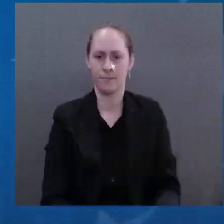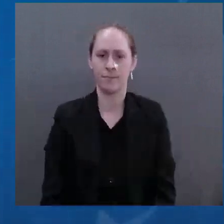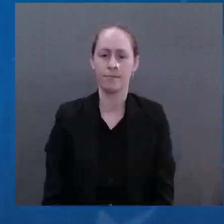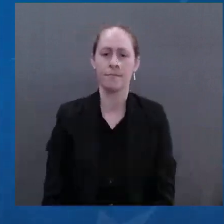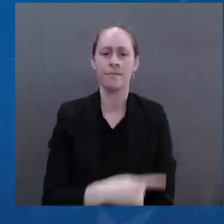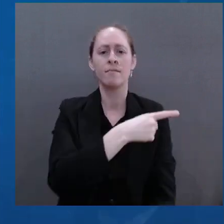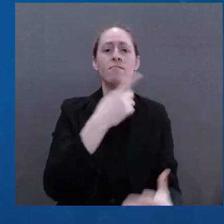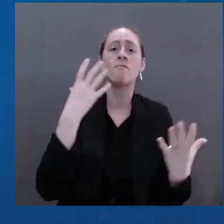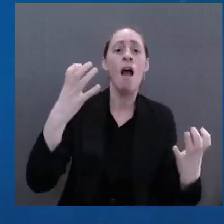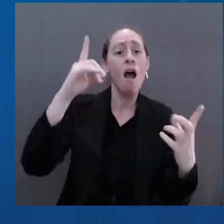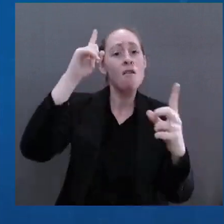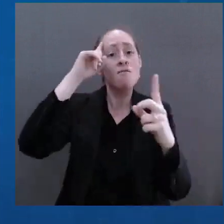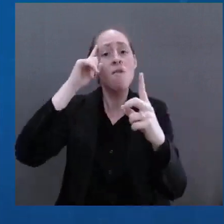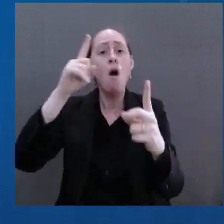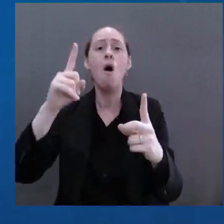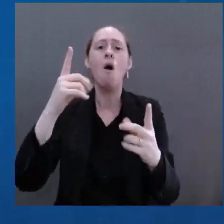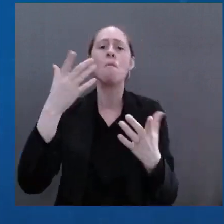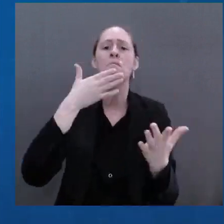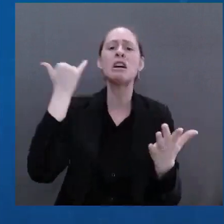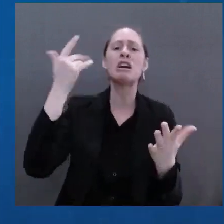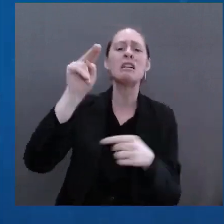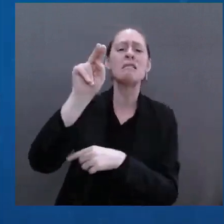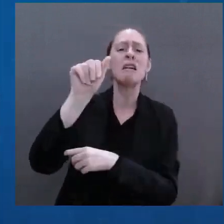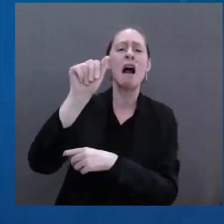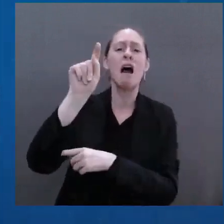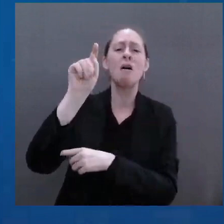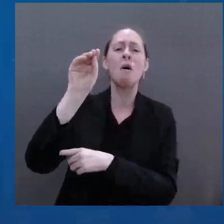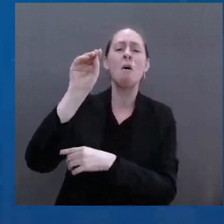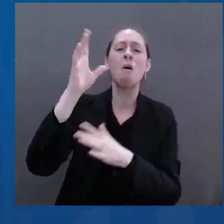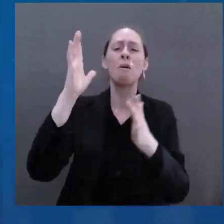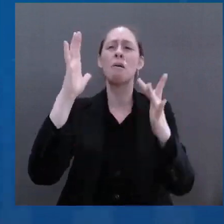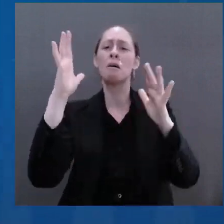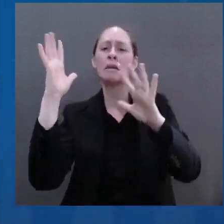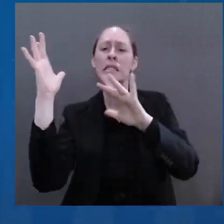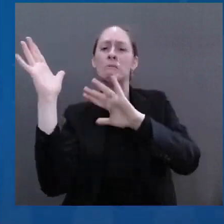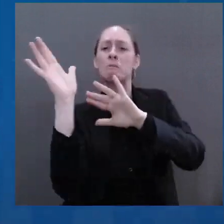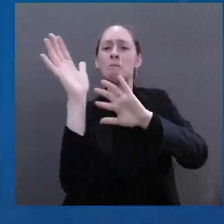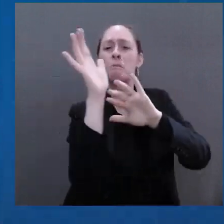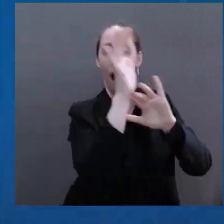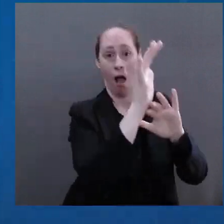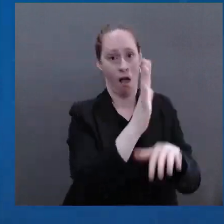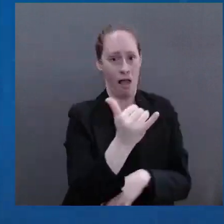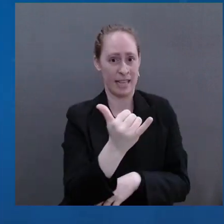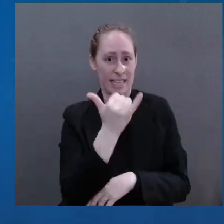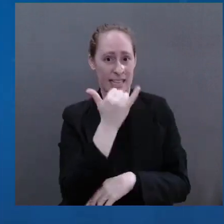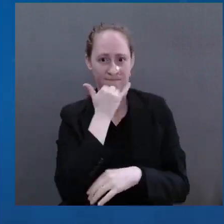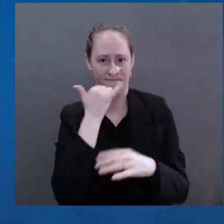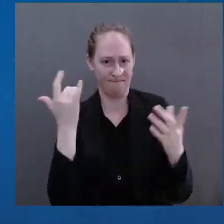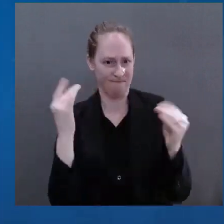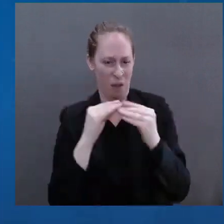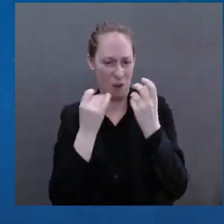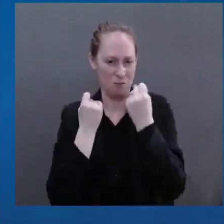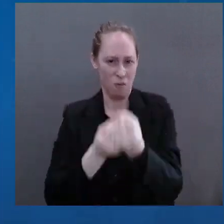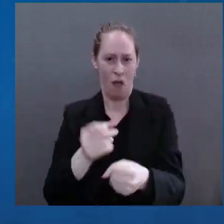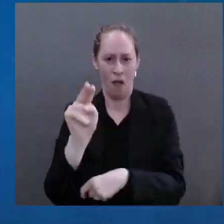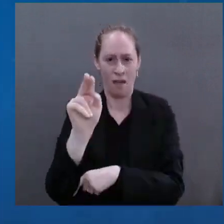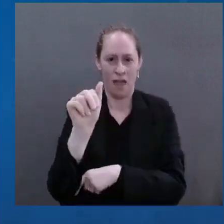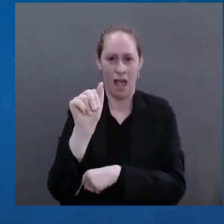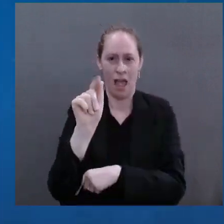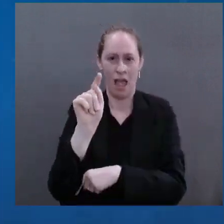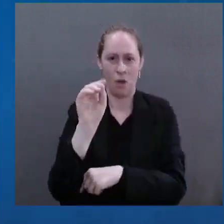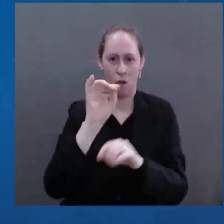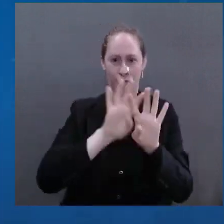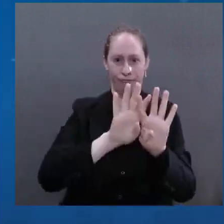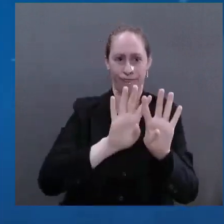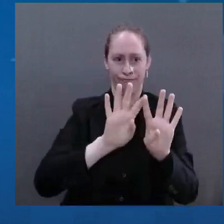with over 100,000 American troops here along with all the other members of NATO. In fact, Russia has managed to